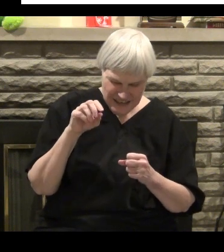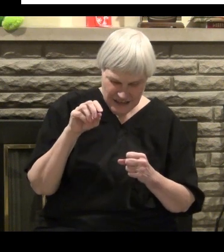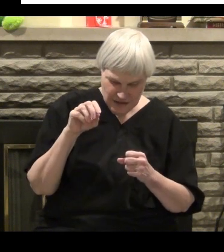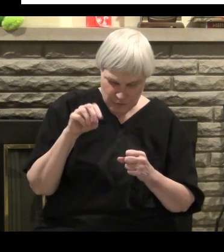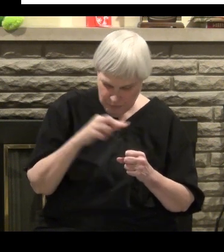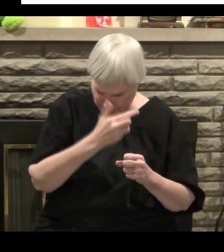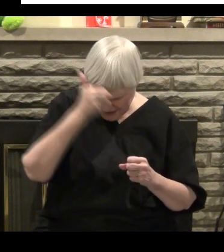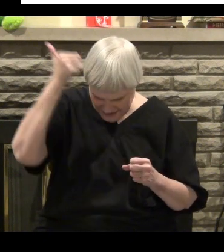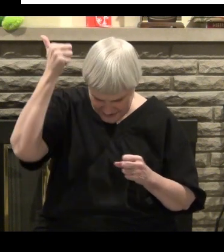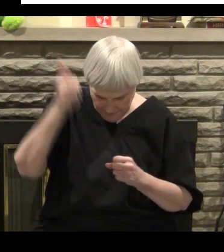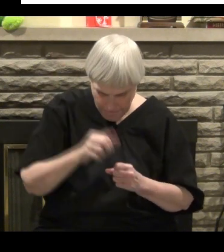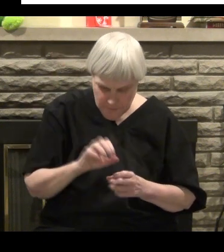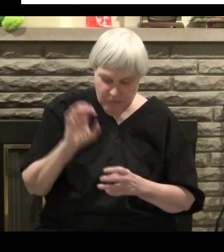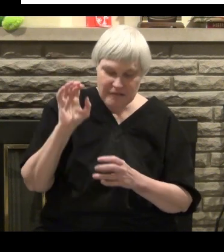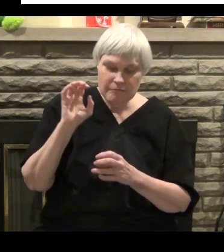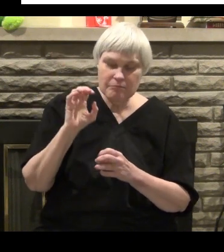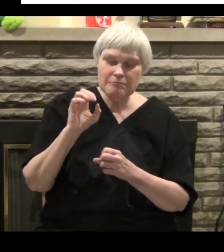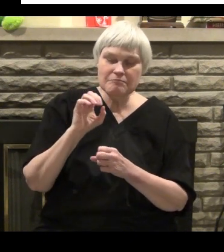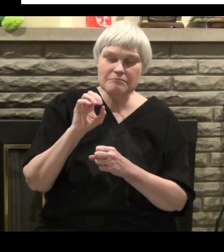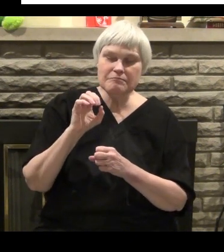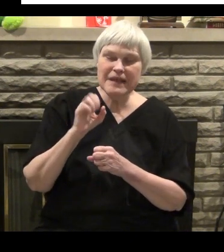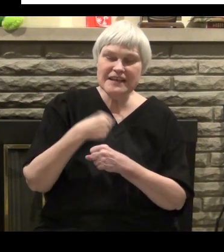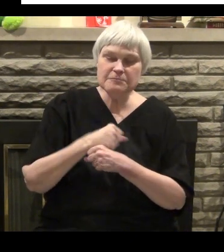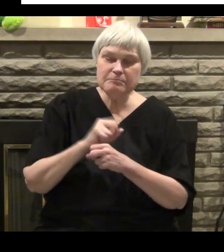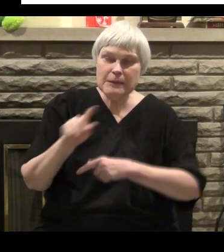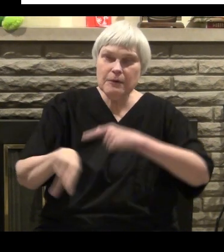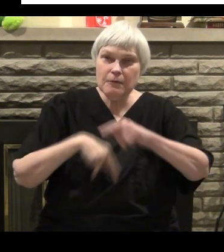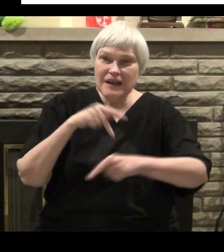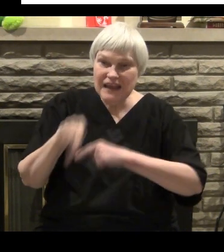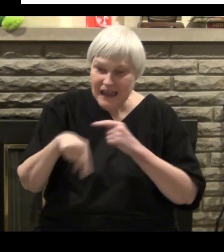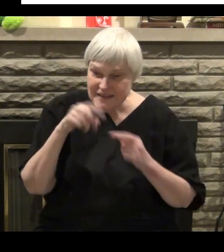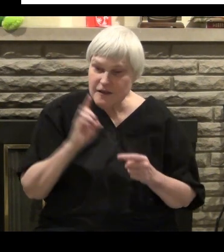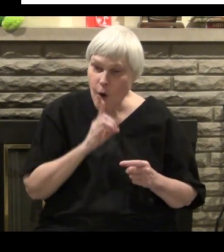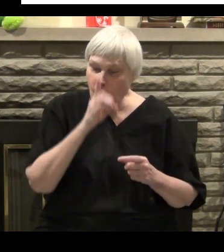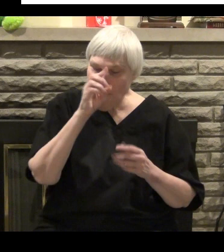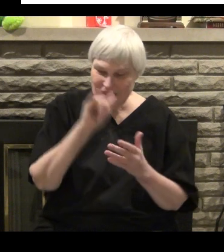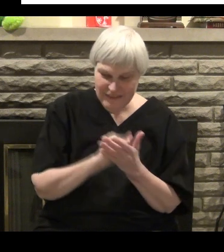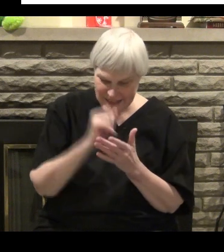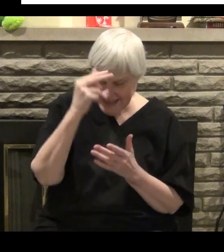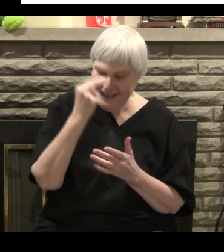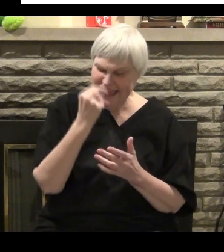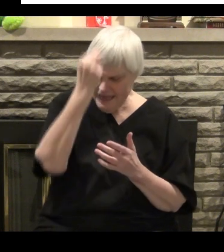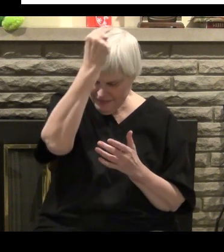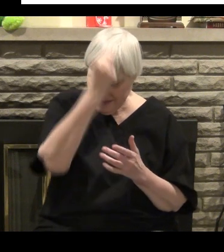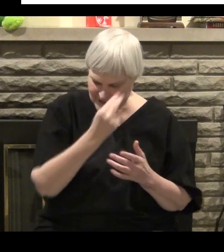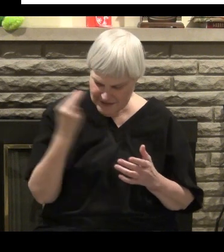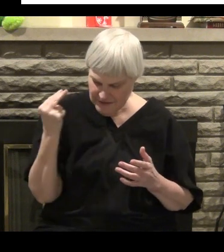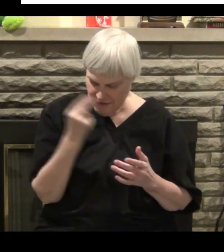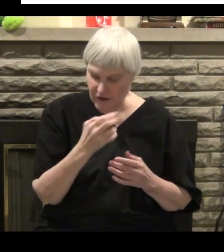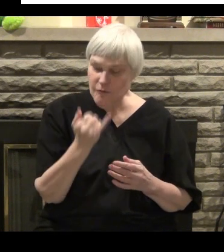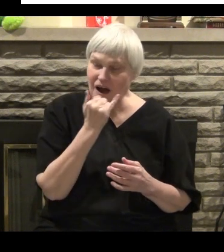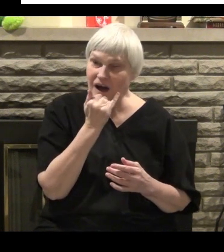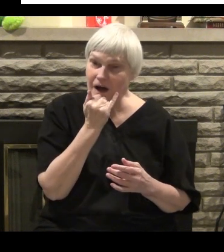Even it was a Catholic guy trying to push a Catholic religion. know, God can use anything to his glory. Amen.